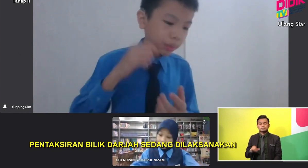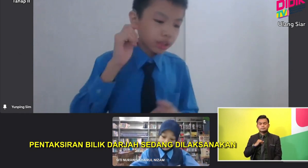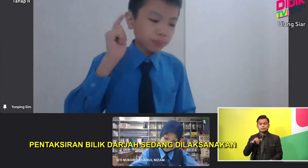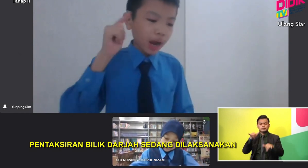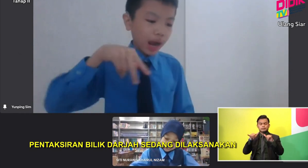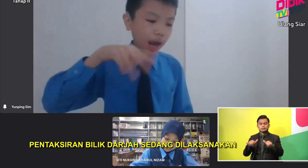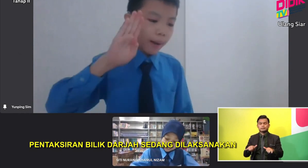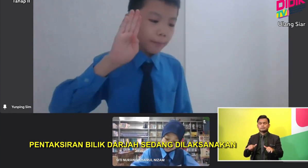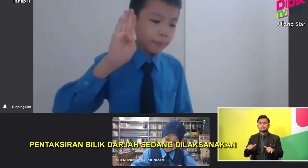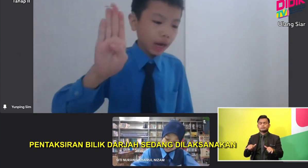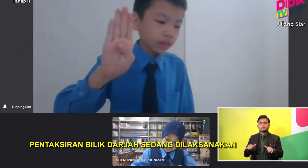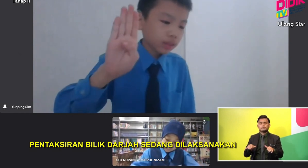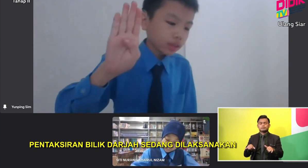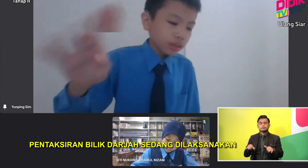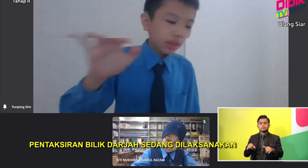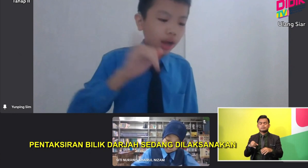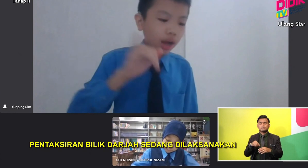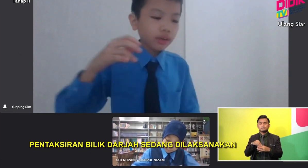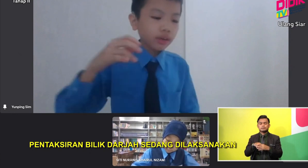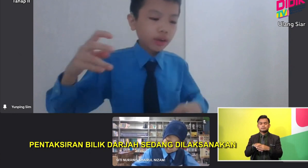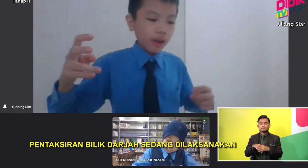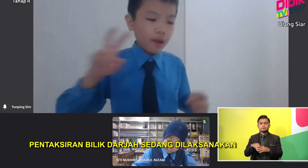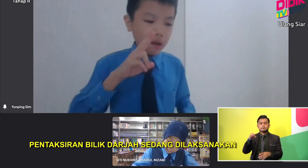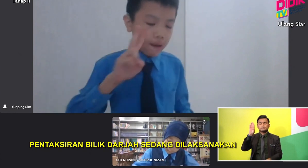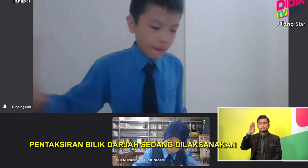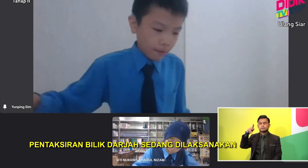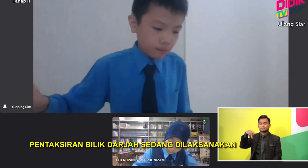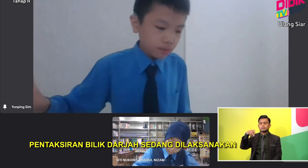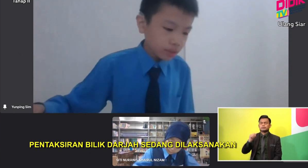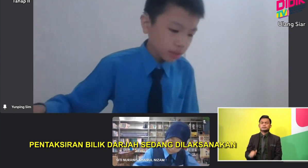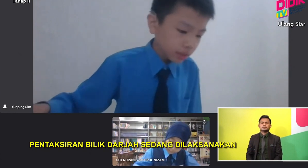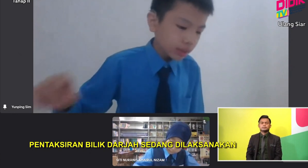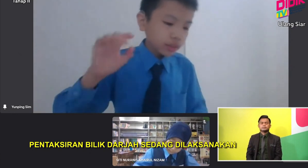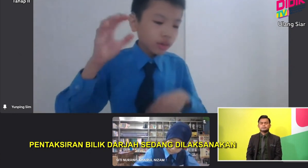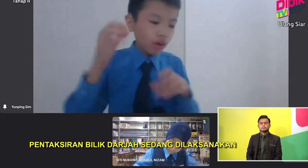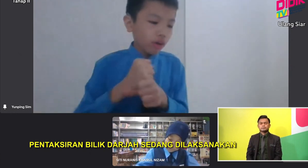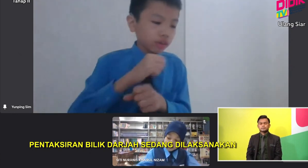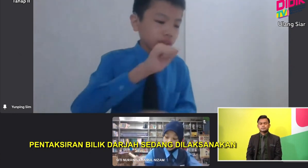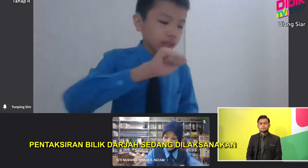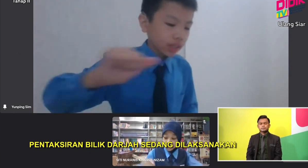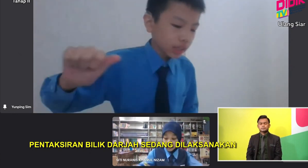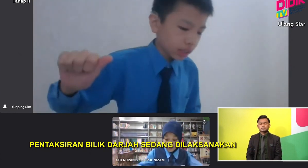In. Batu Pahad. Okay. Alright.